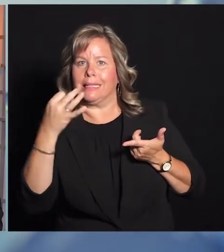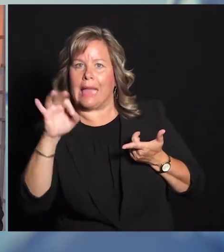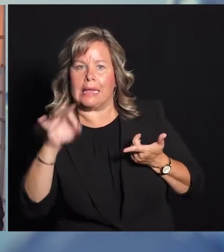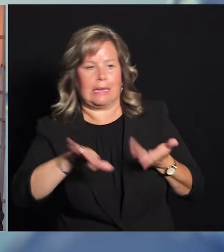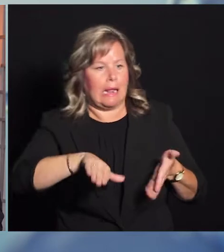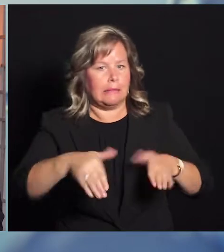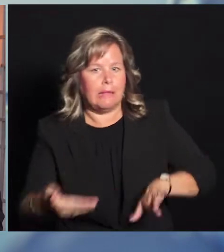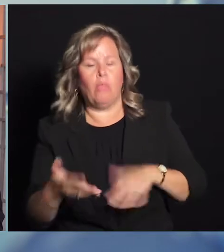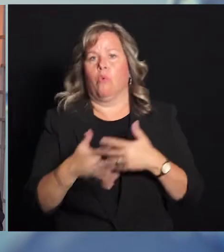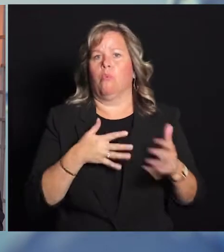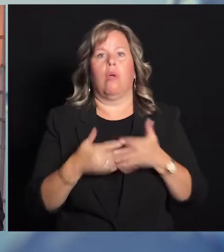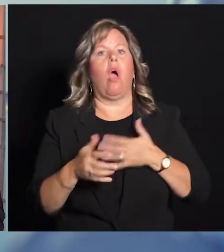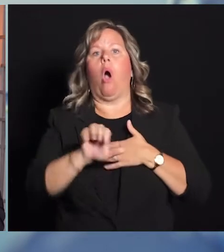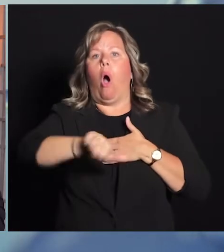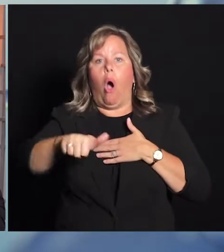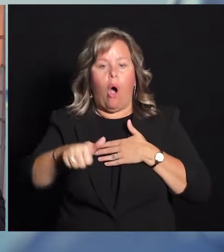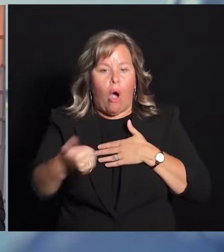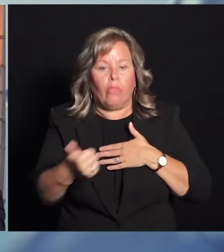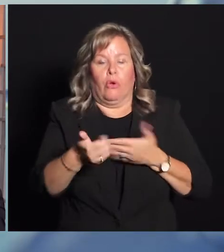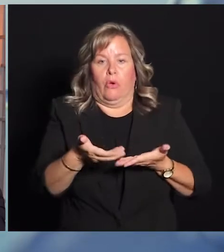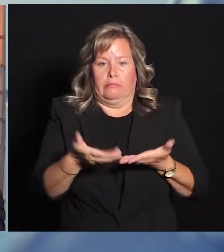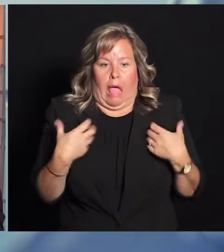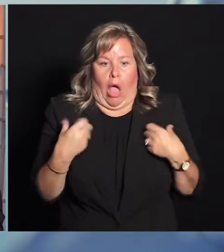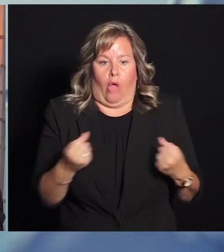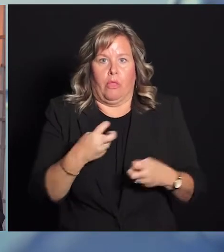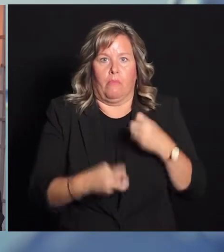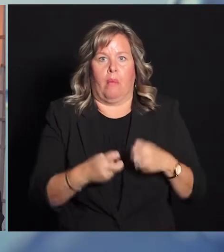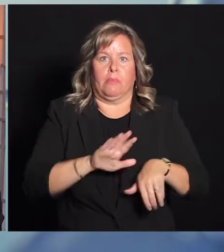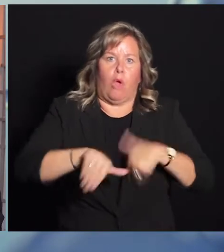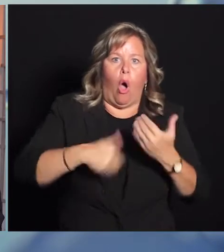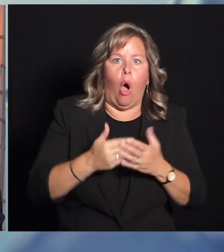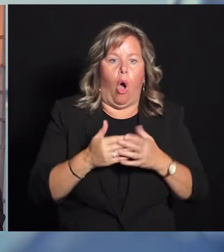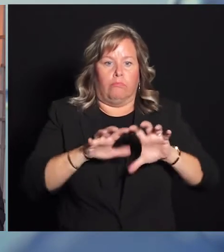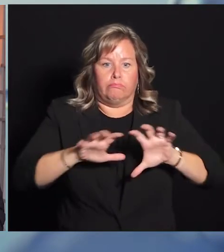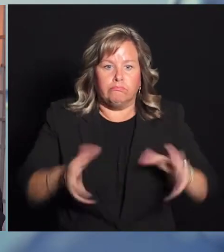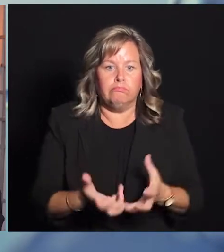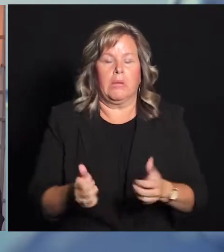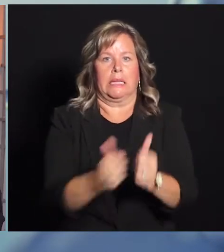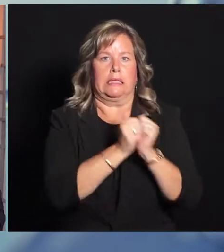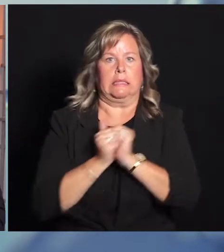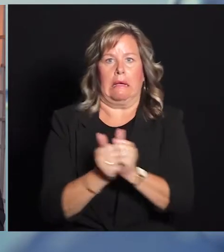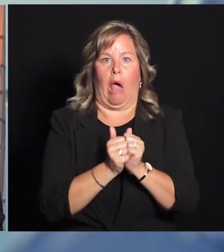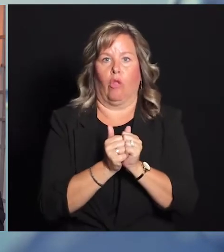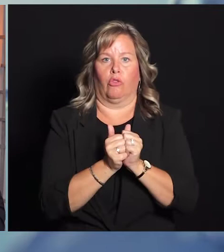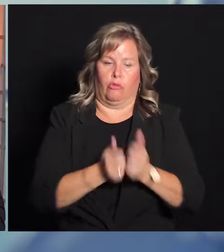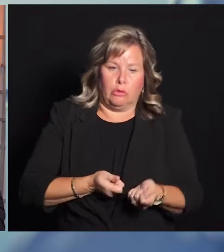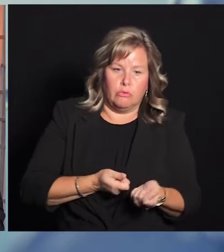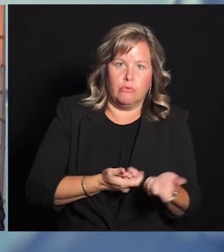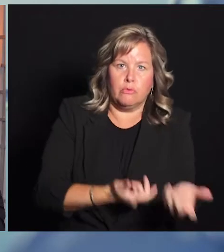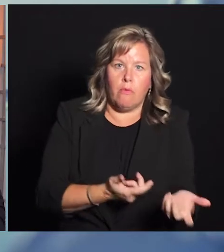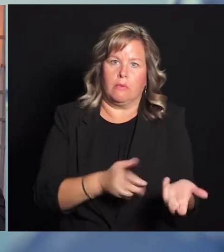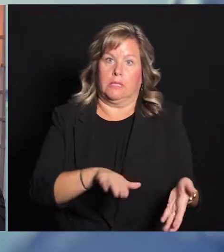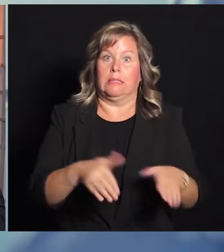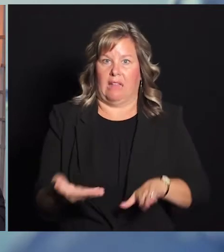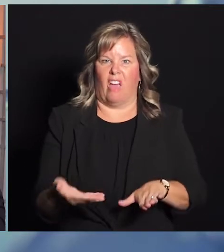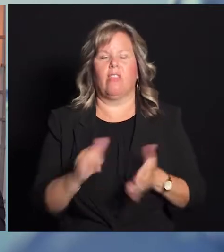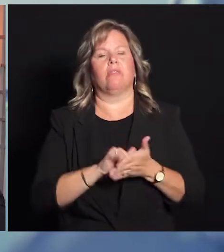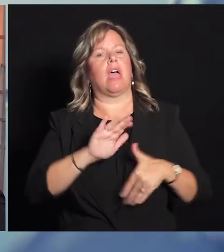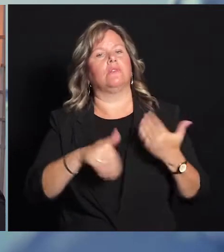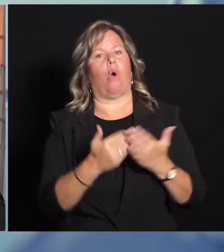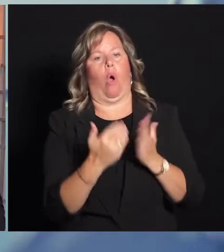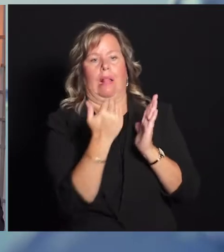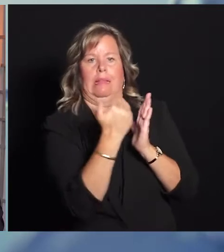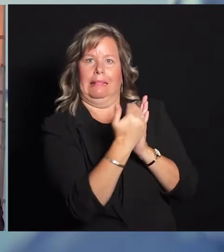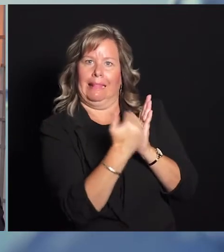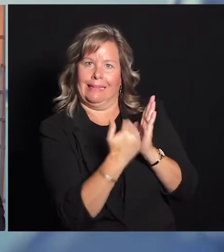those things which were also affecting that person, those things which may have contributed to that person's death